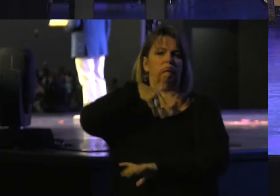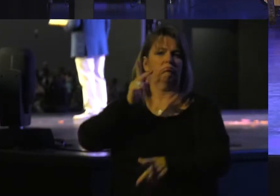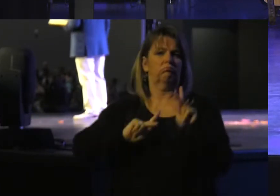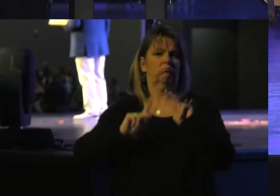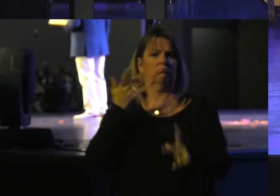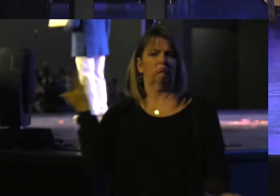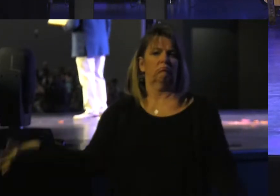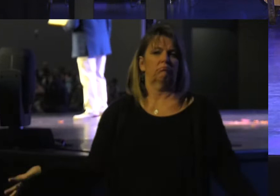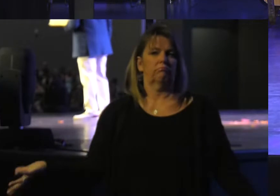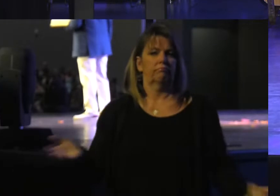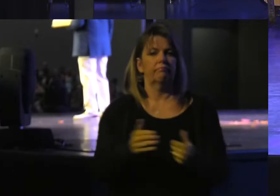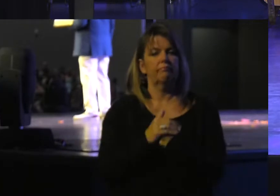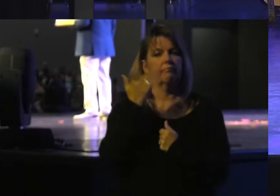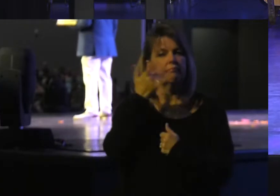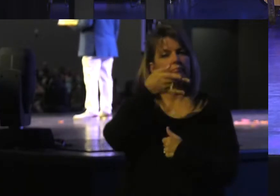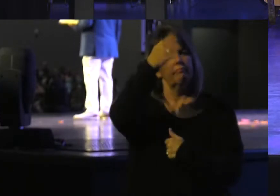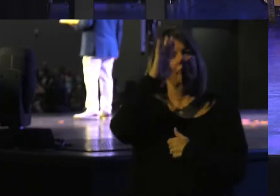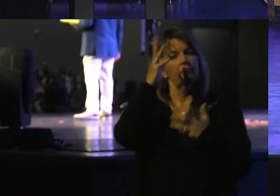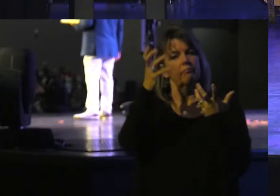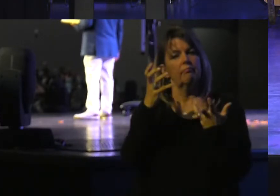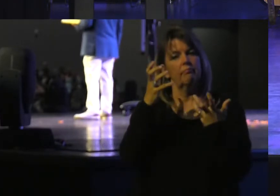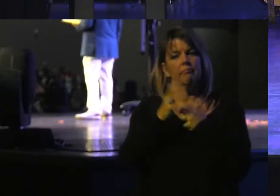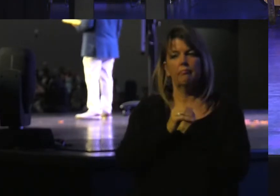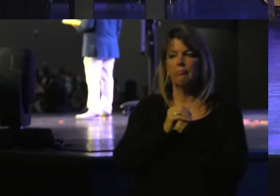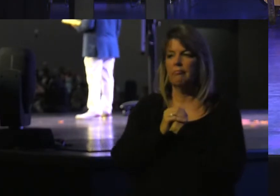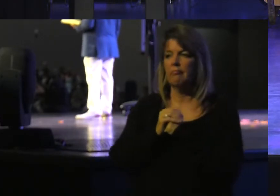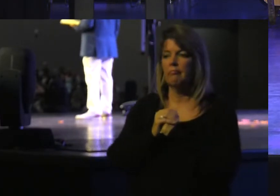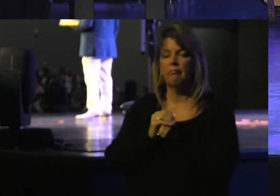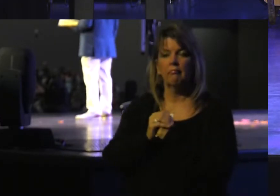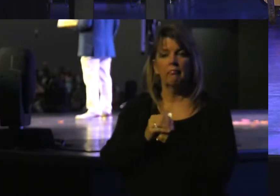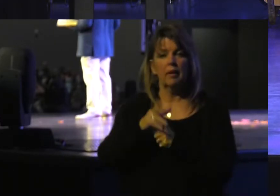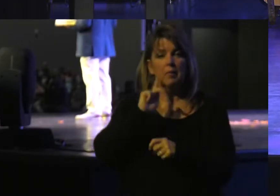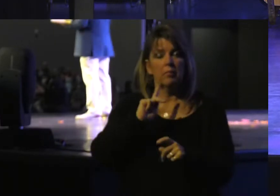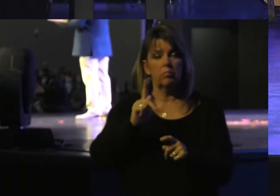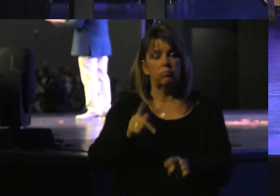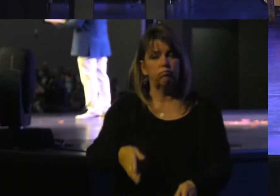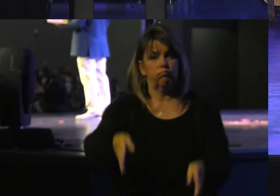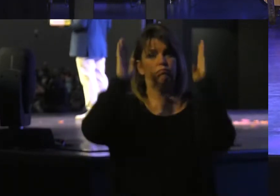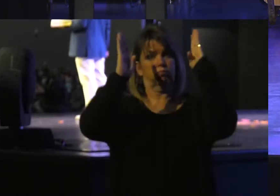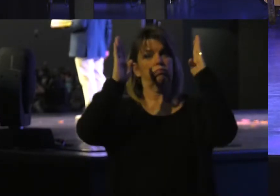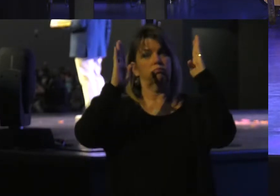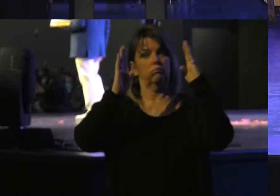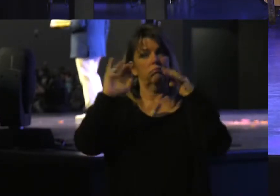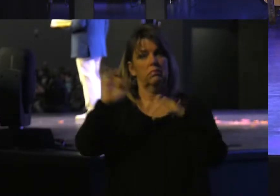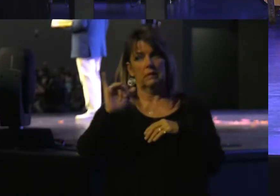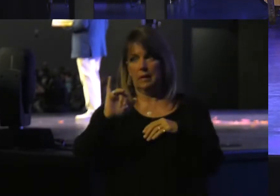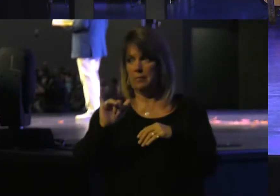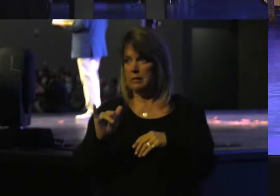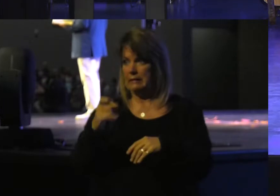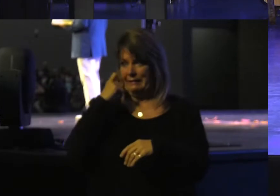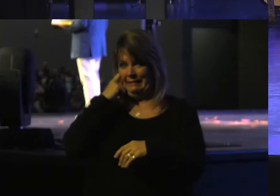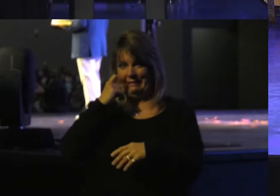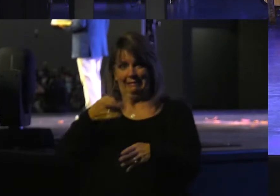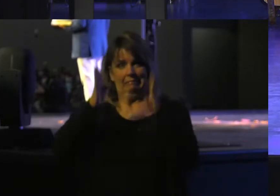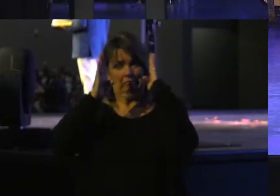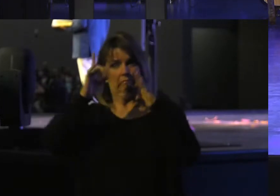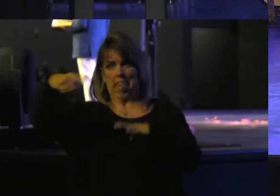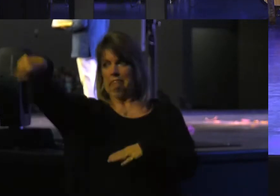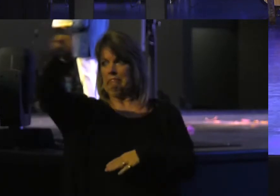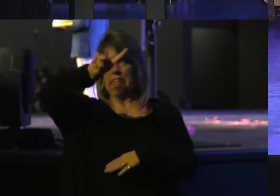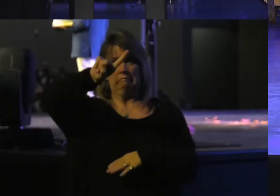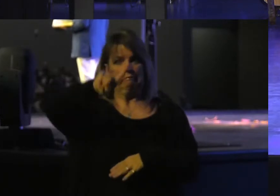people? Why would God want to grab people's attention the way I grabbed yours just a moment